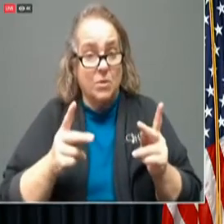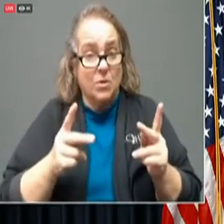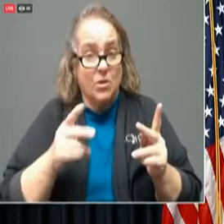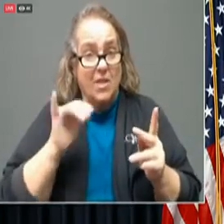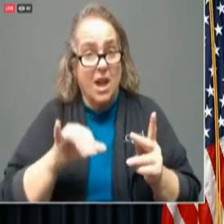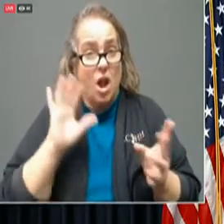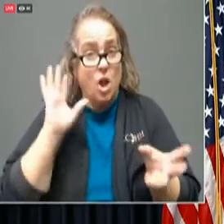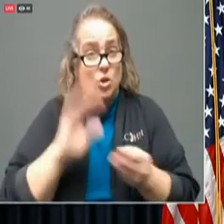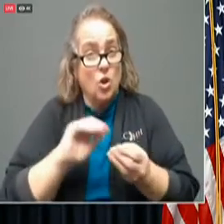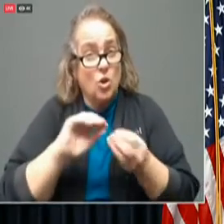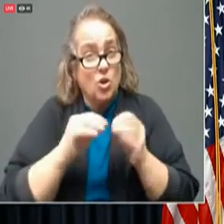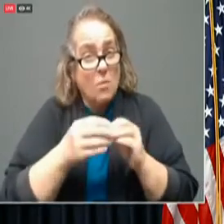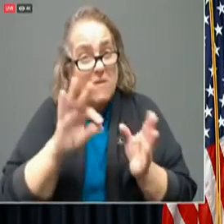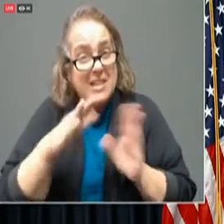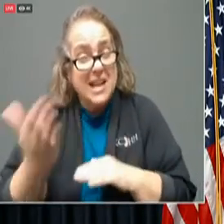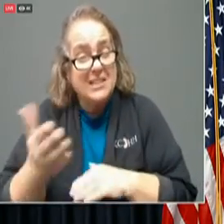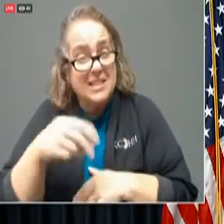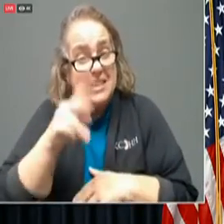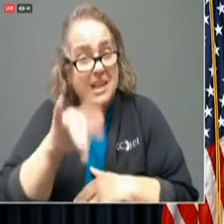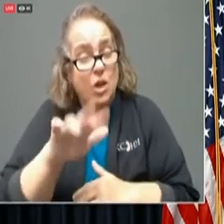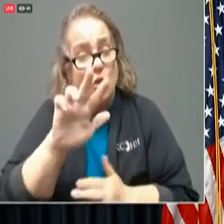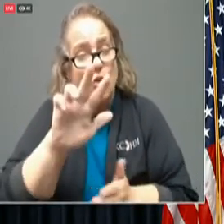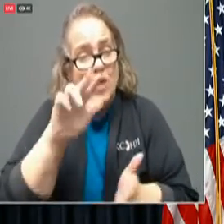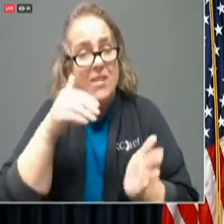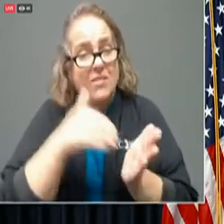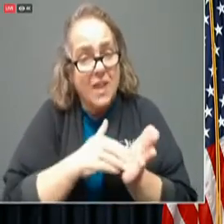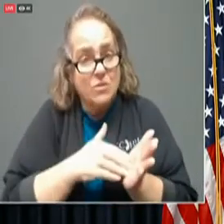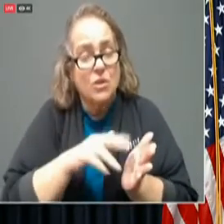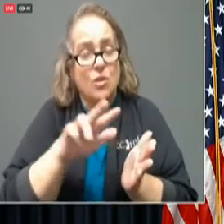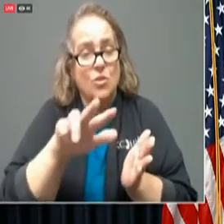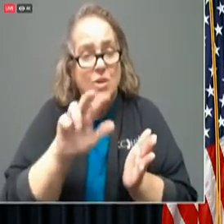of deaths in Kentucky to 3,301